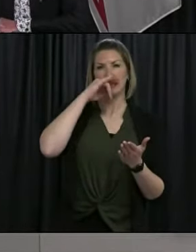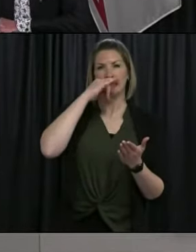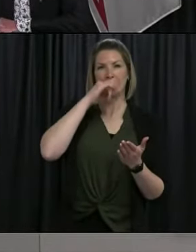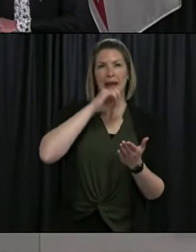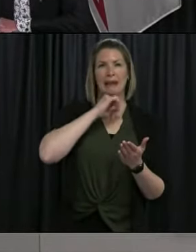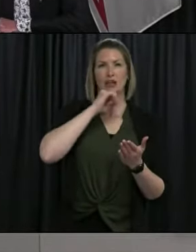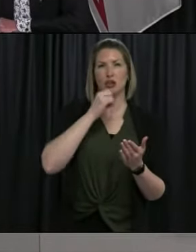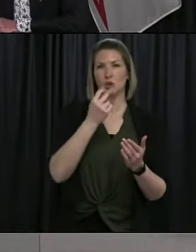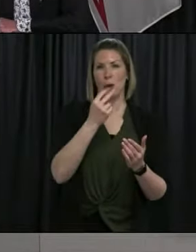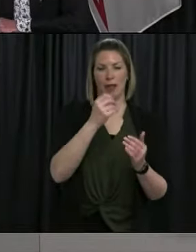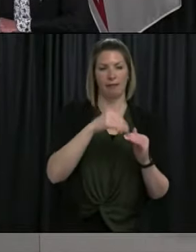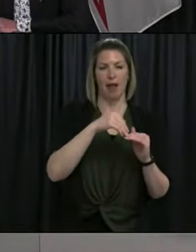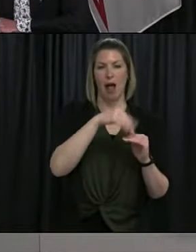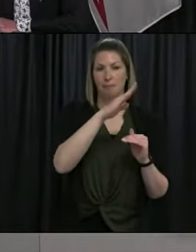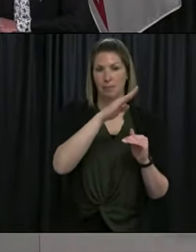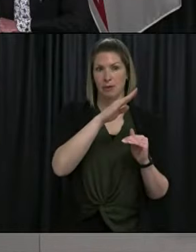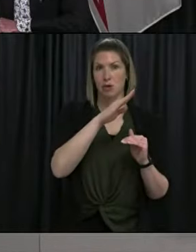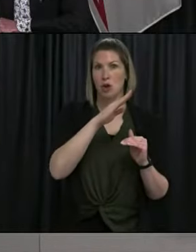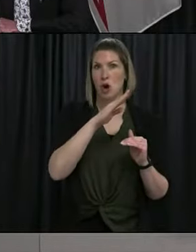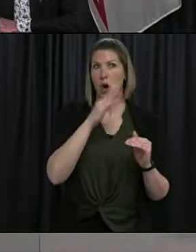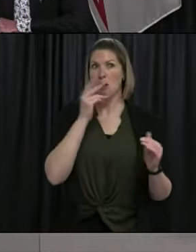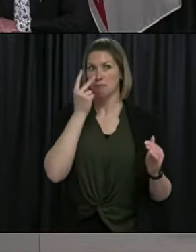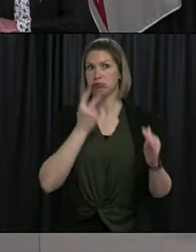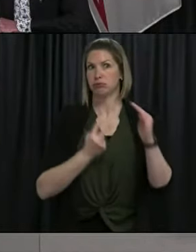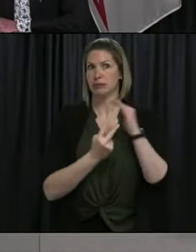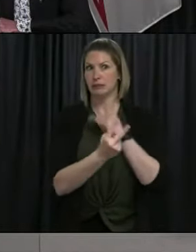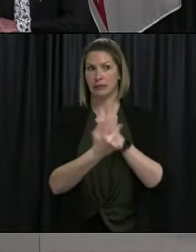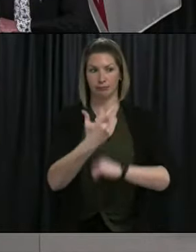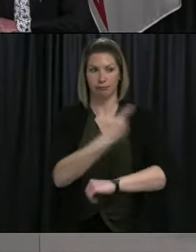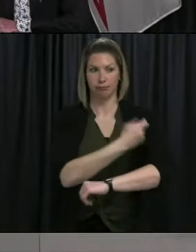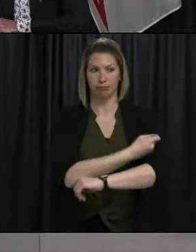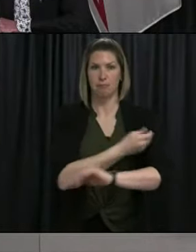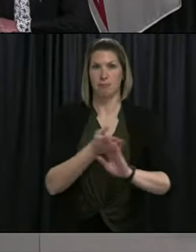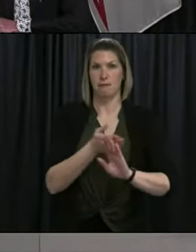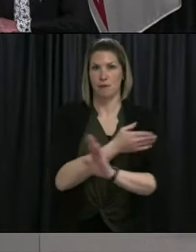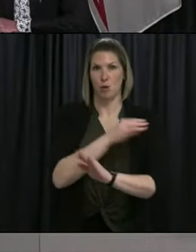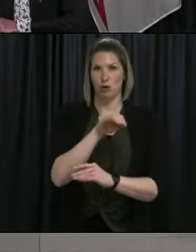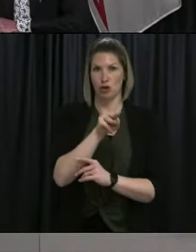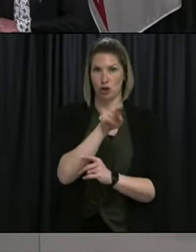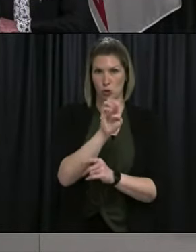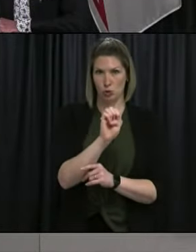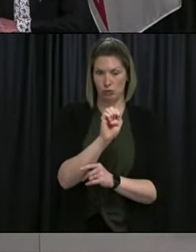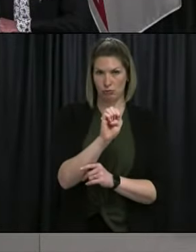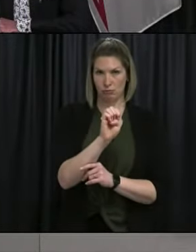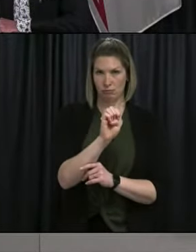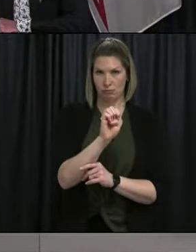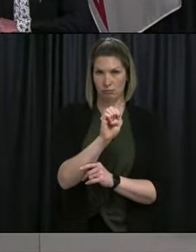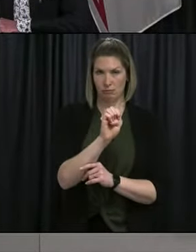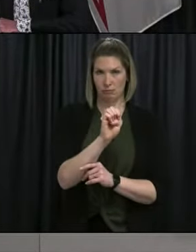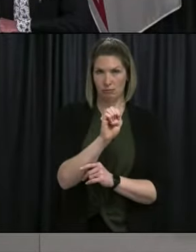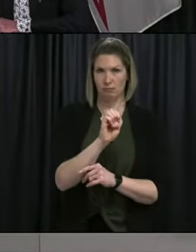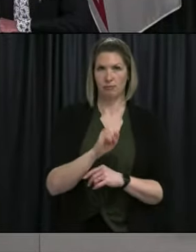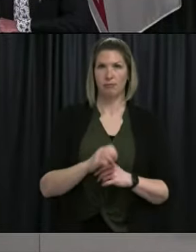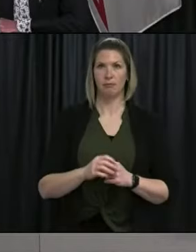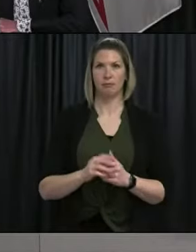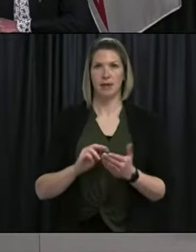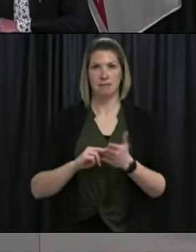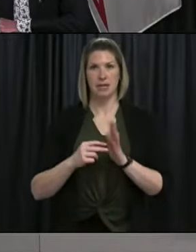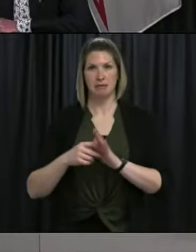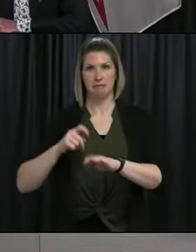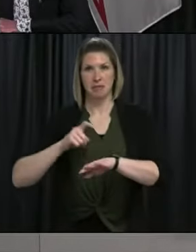this school year, so we're looking to move the entire timeline for first vaccinations up completely then? Okay.